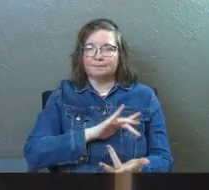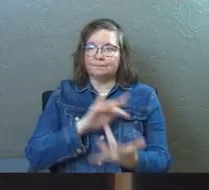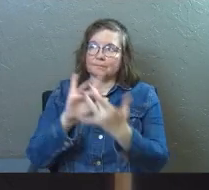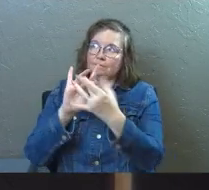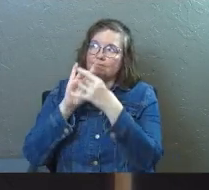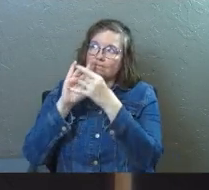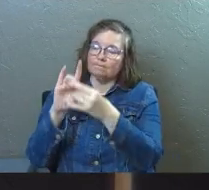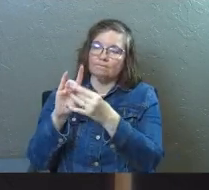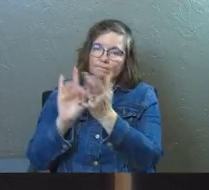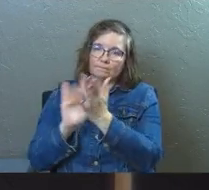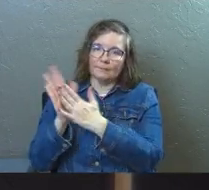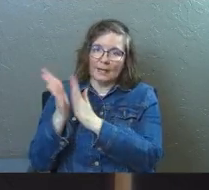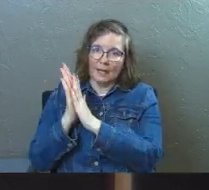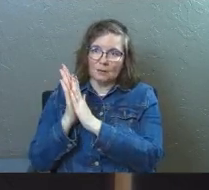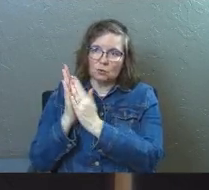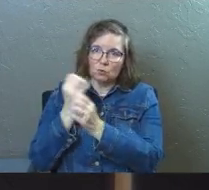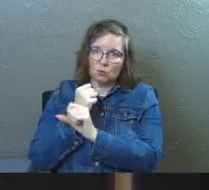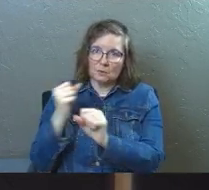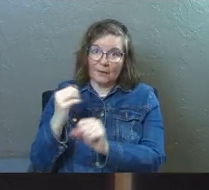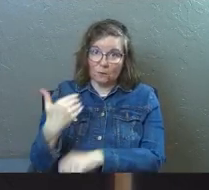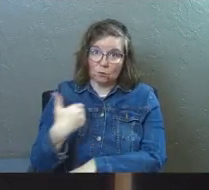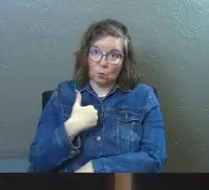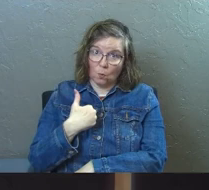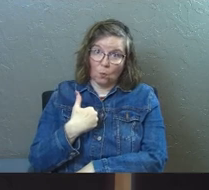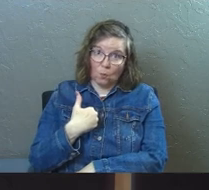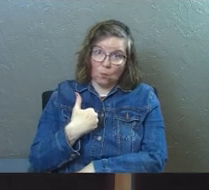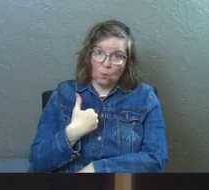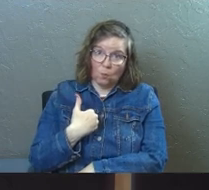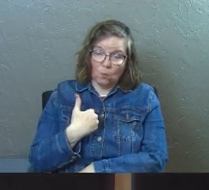reach out to Jesus and ask him to save your soul.